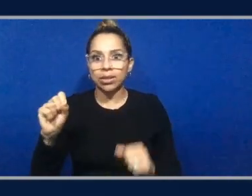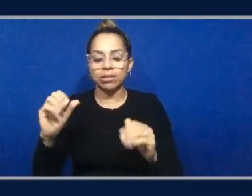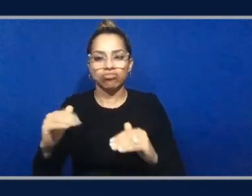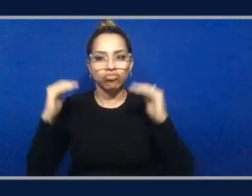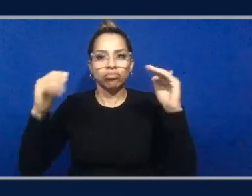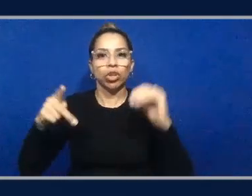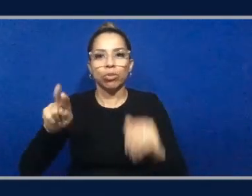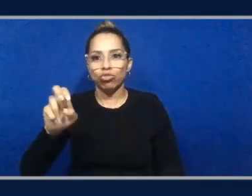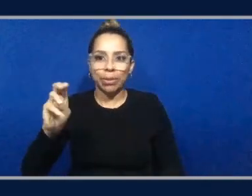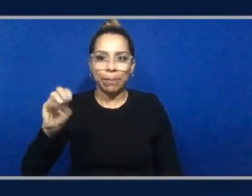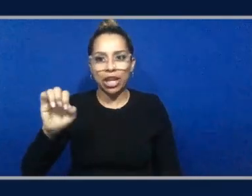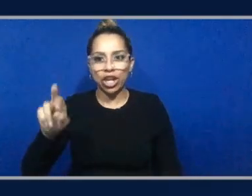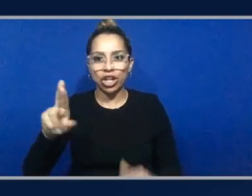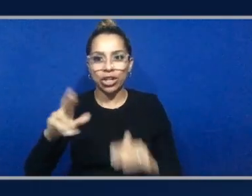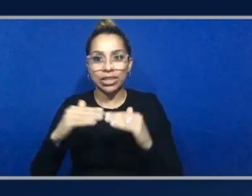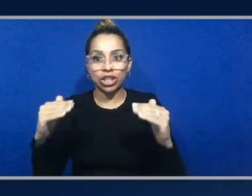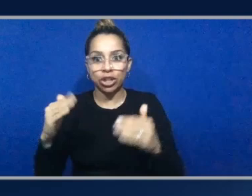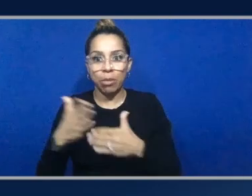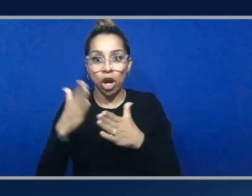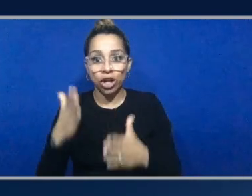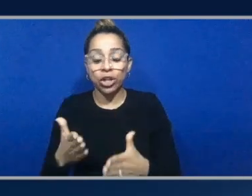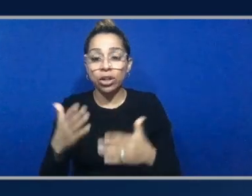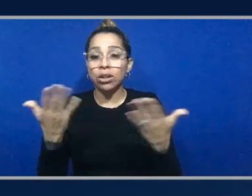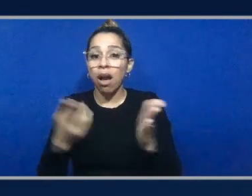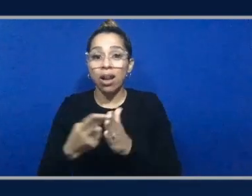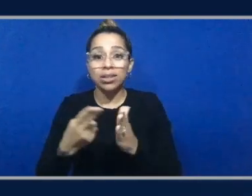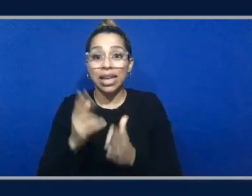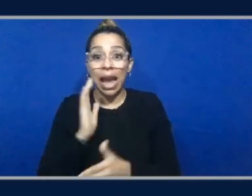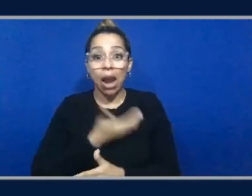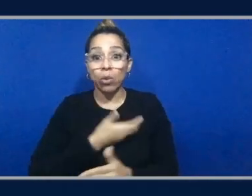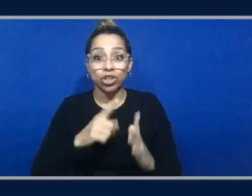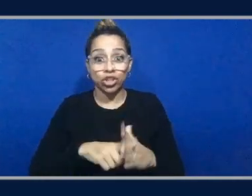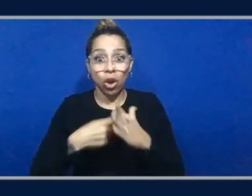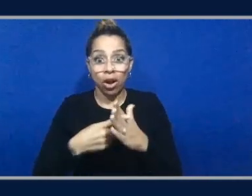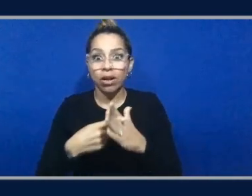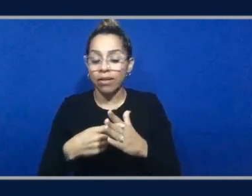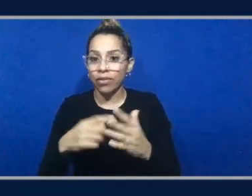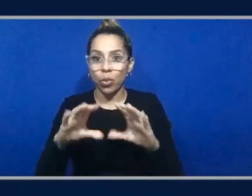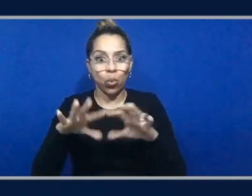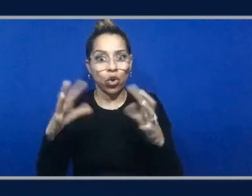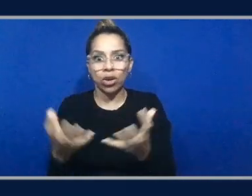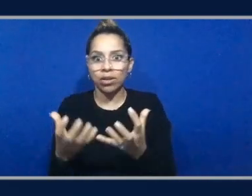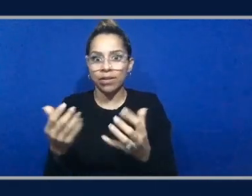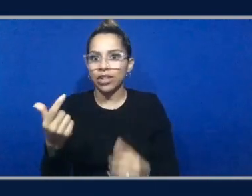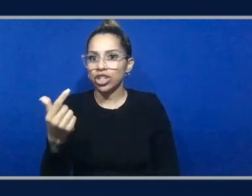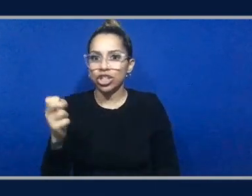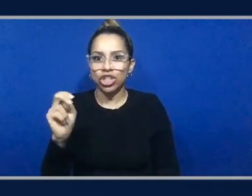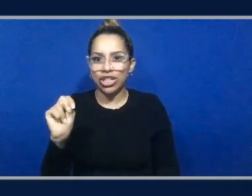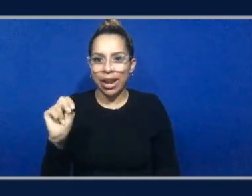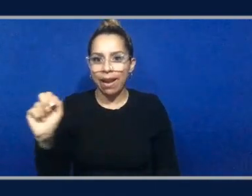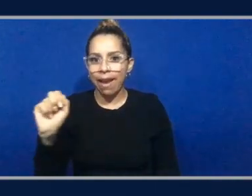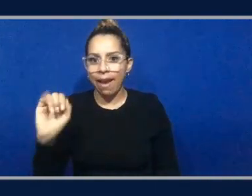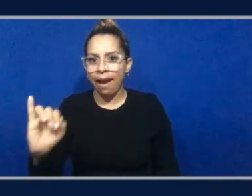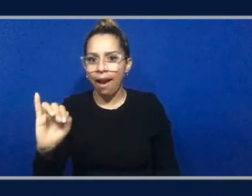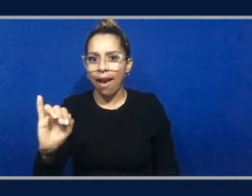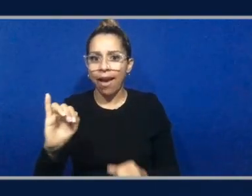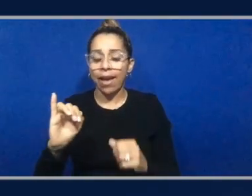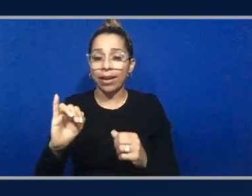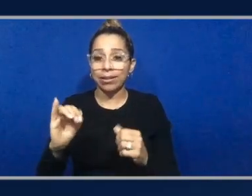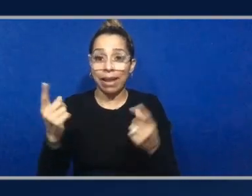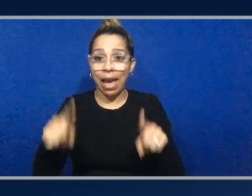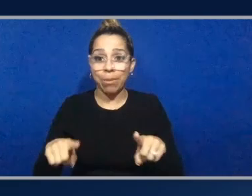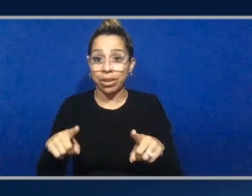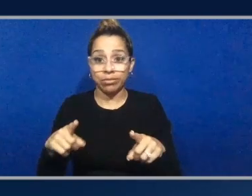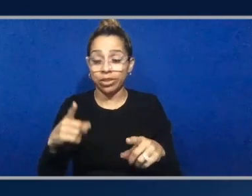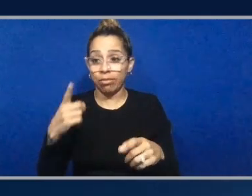our origin story in the world of generative AI came from luck, quite honestly. About two years ago, two and a half years ago, we took a